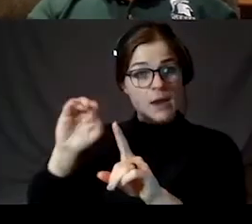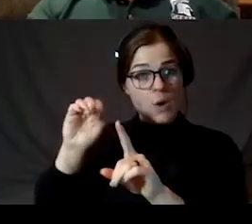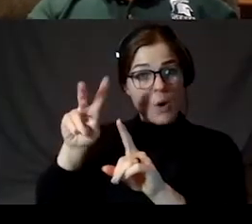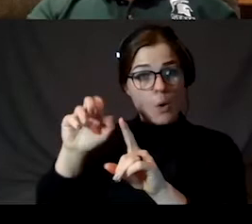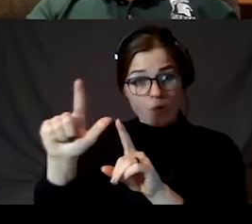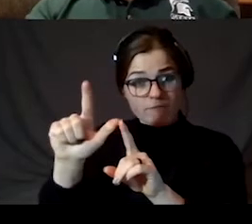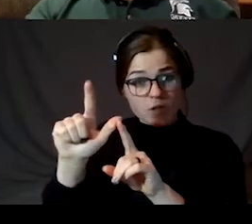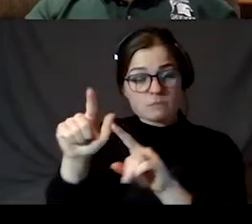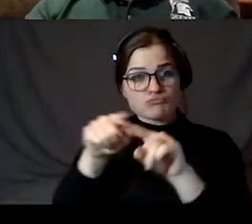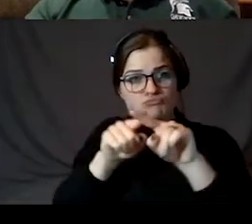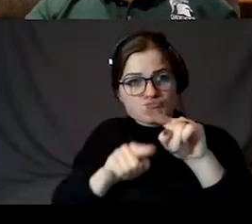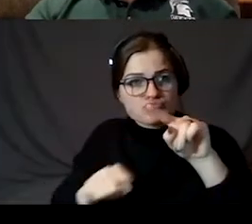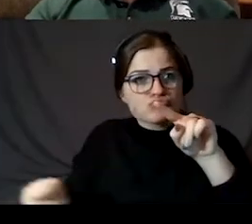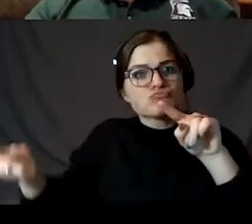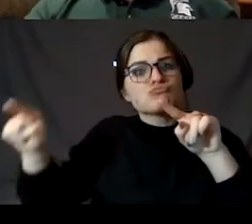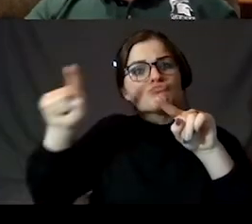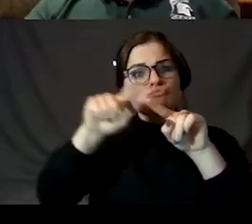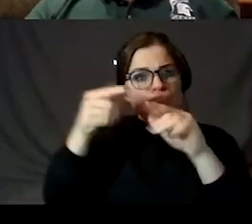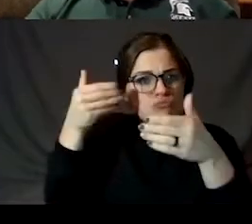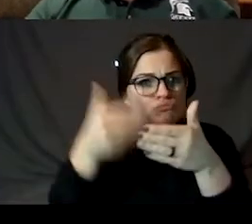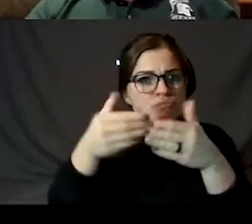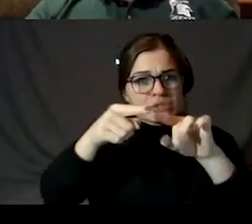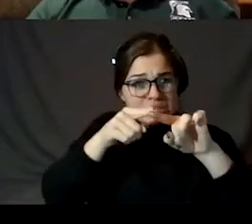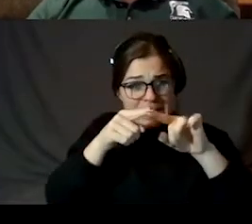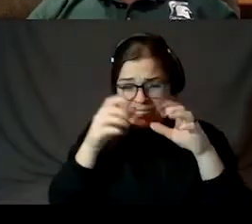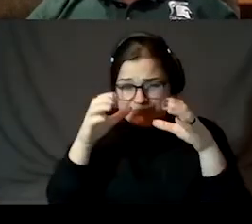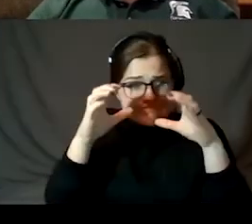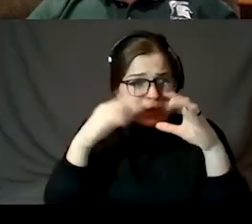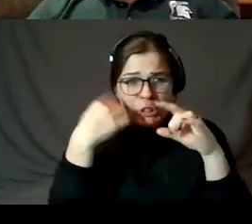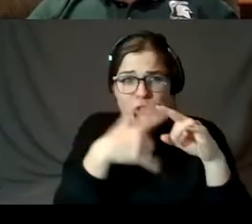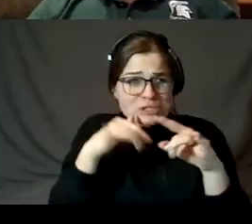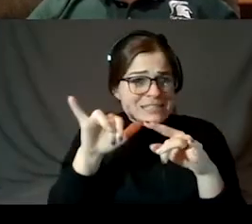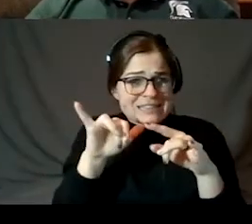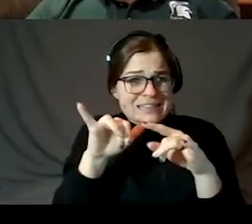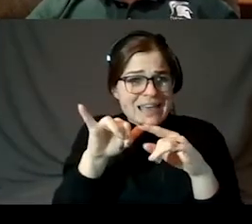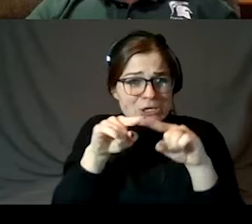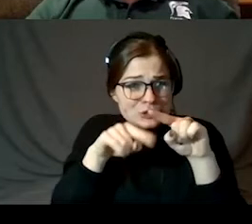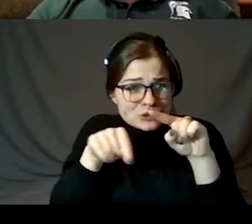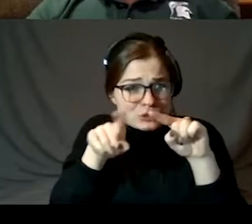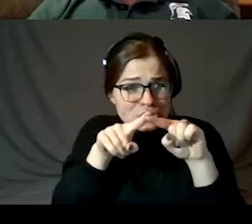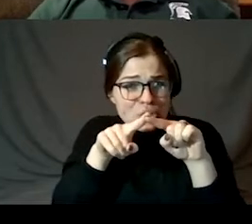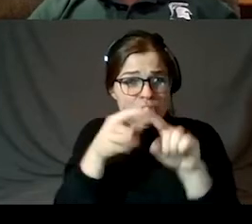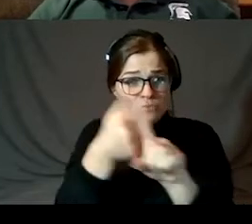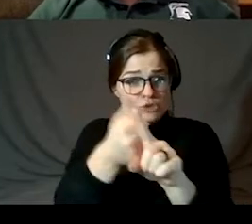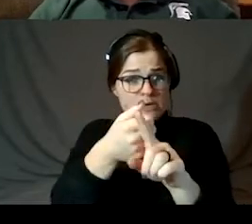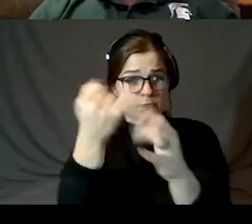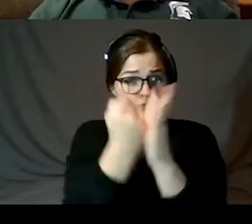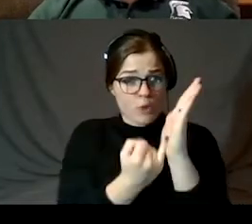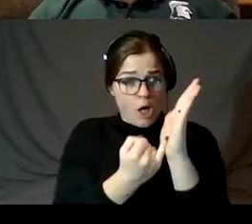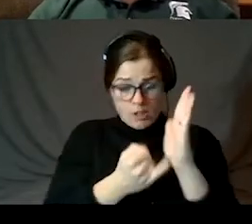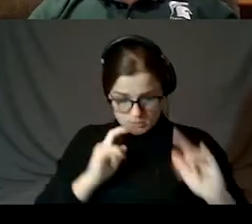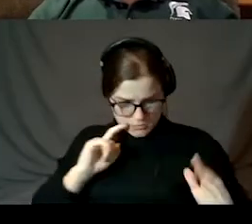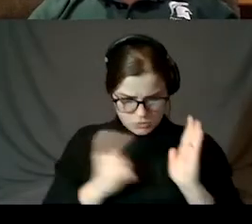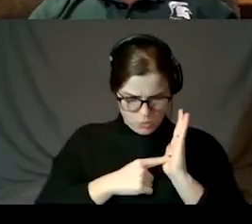is so close to a circle that if you were to draw it on a paper, you would not be able to tell with your eye